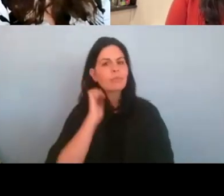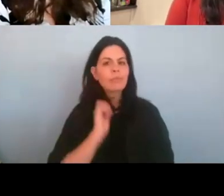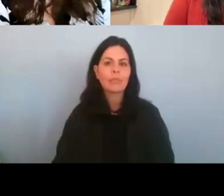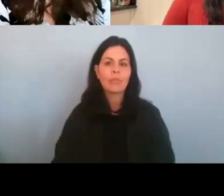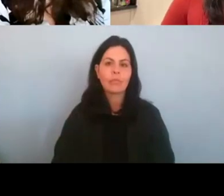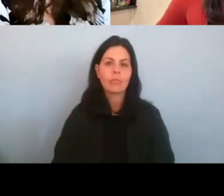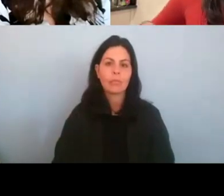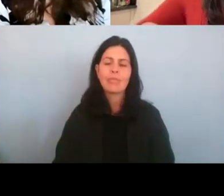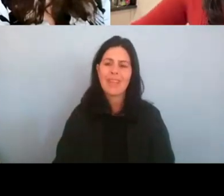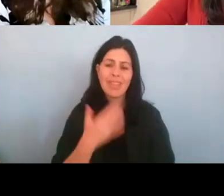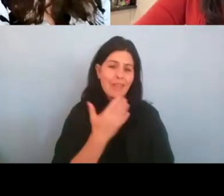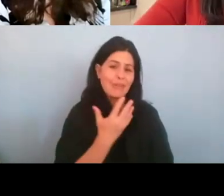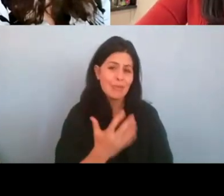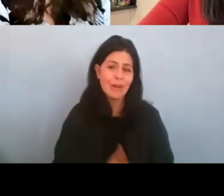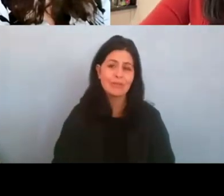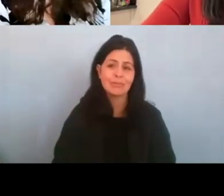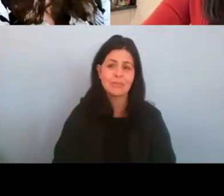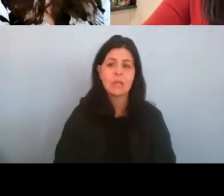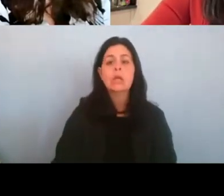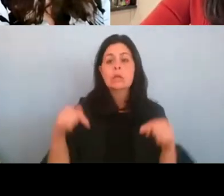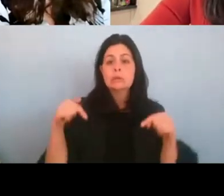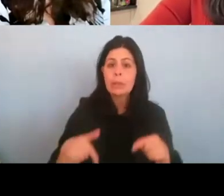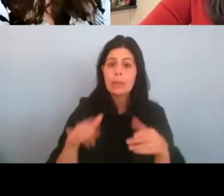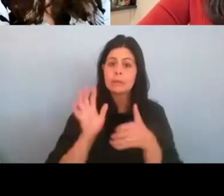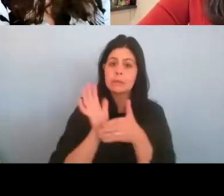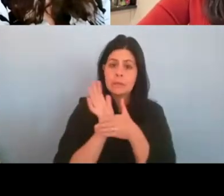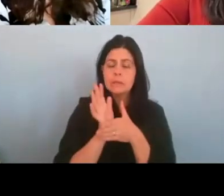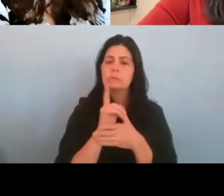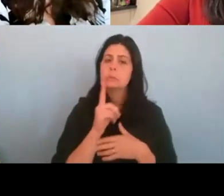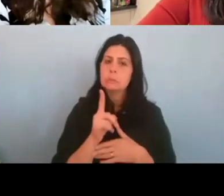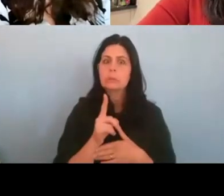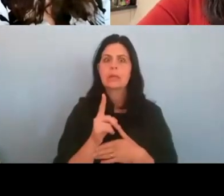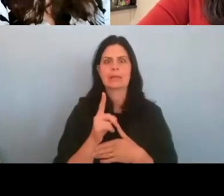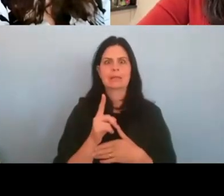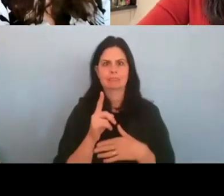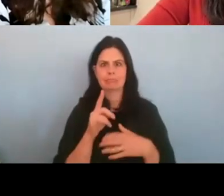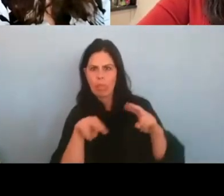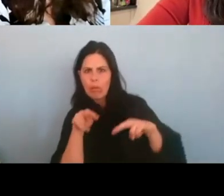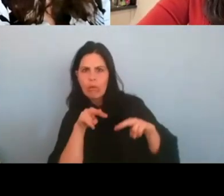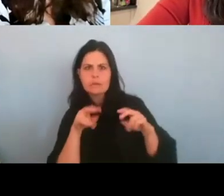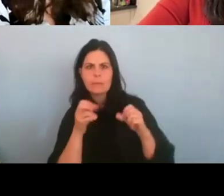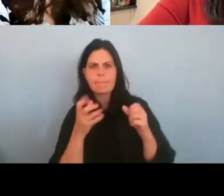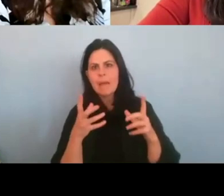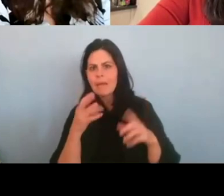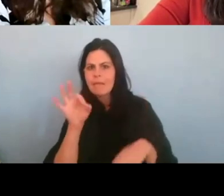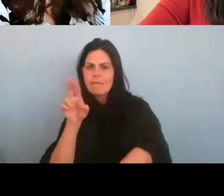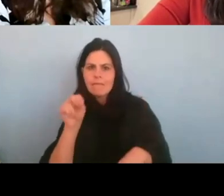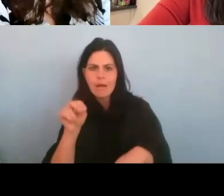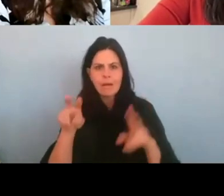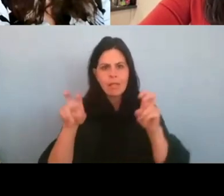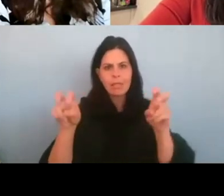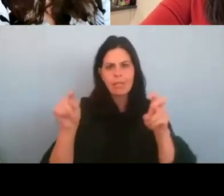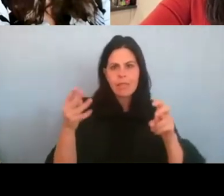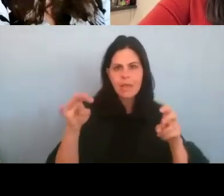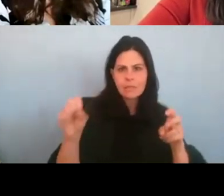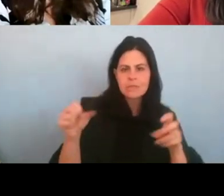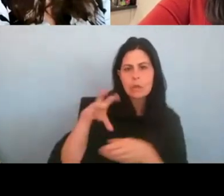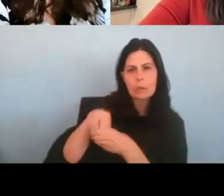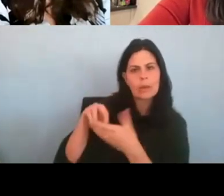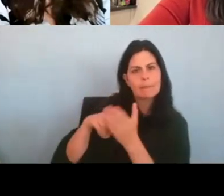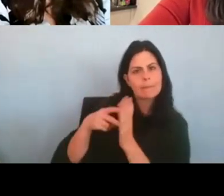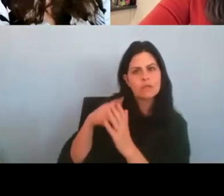Thank you so much. So this film explores a lot of fun themes, um, including what it means to be disabled in Jewish spaces.